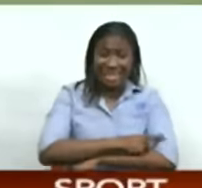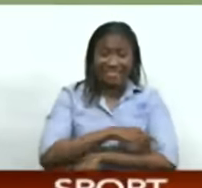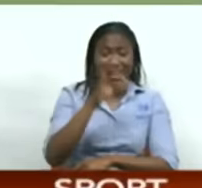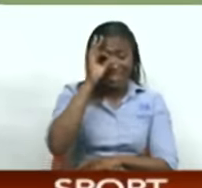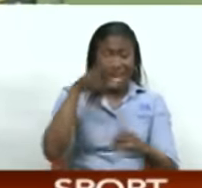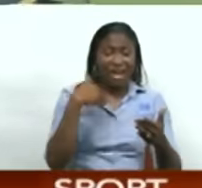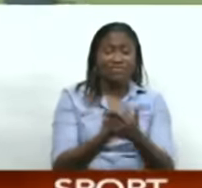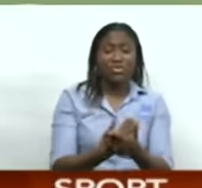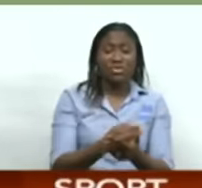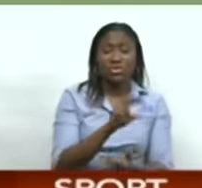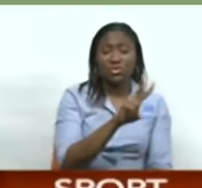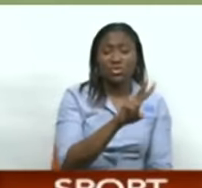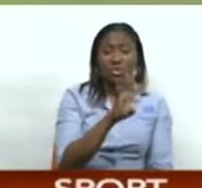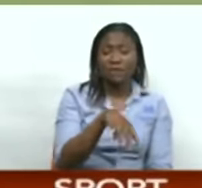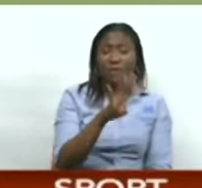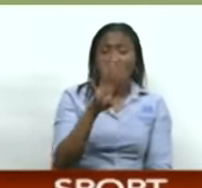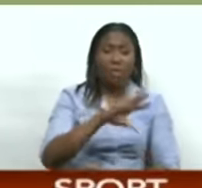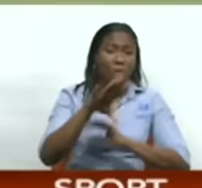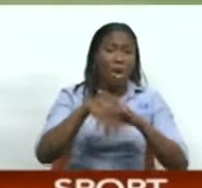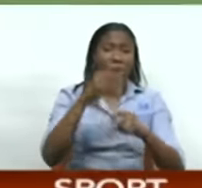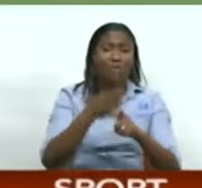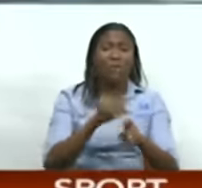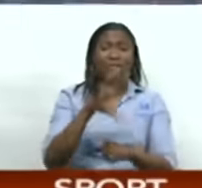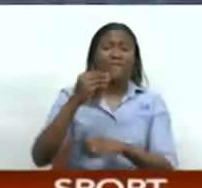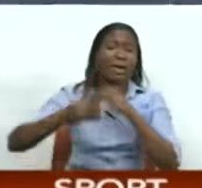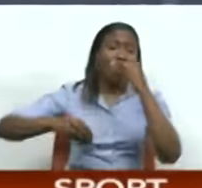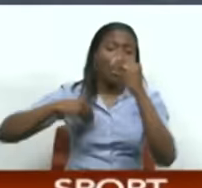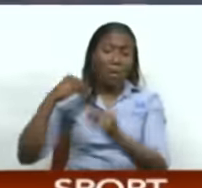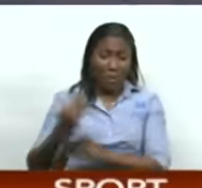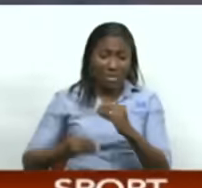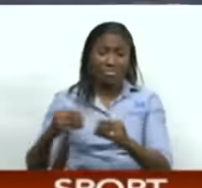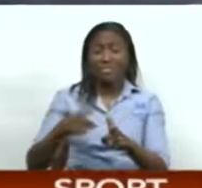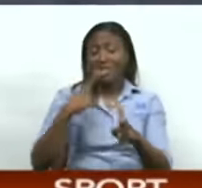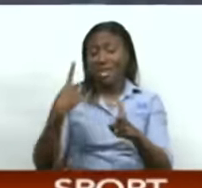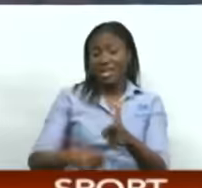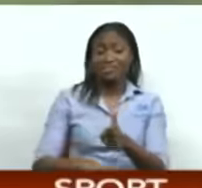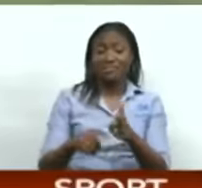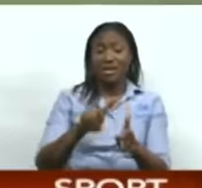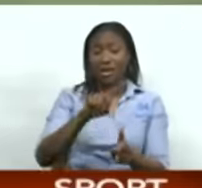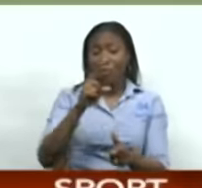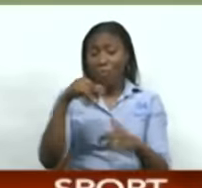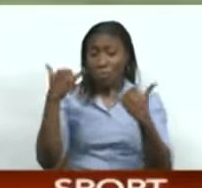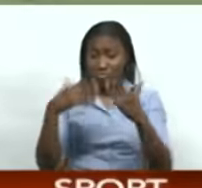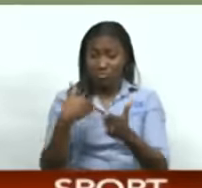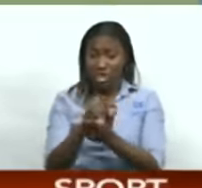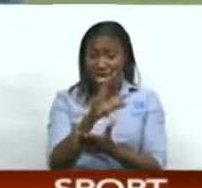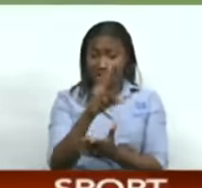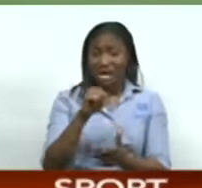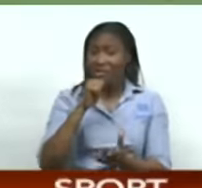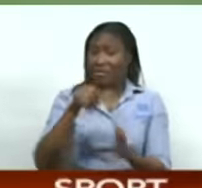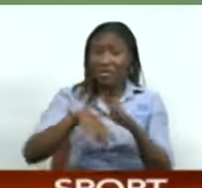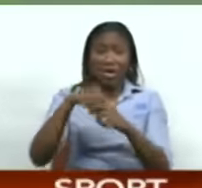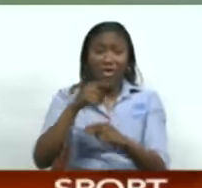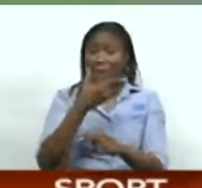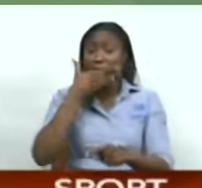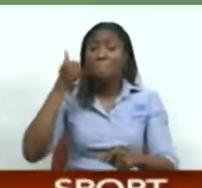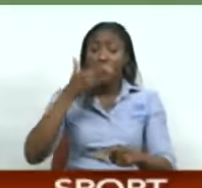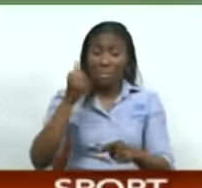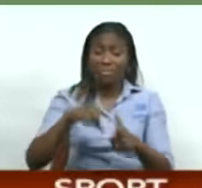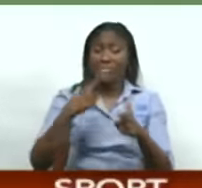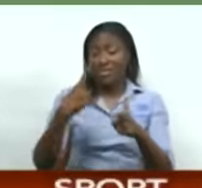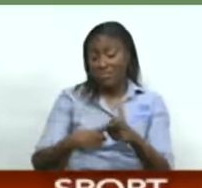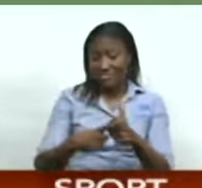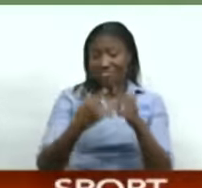reached a total of 244 all-out and 50 overs. Asmatullah Omar Zai's knock of 97 not out was their best score. In reply,